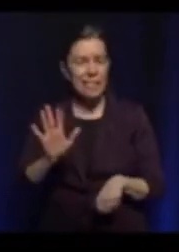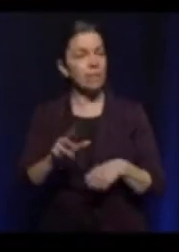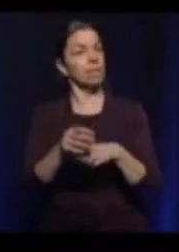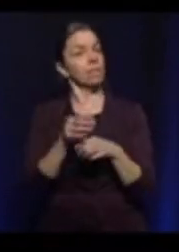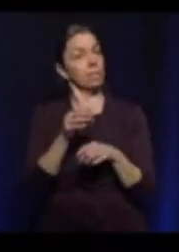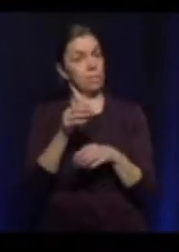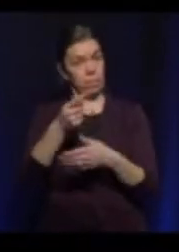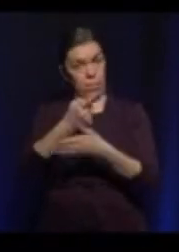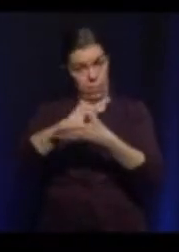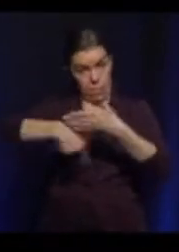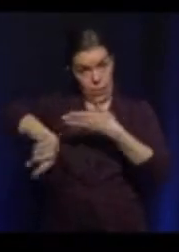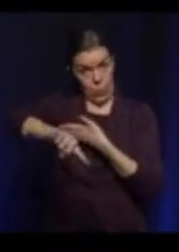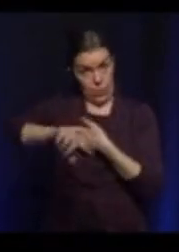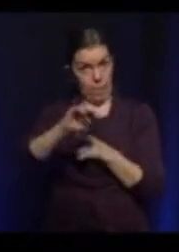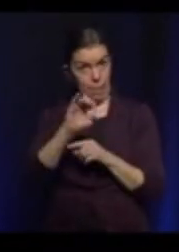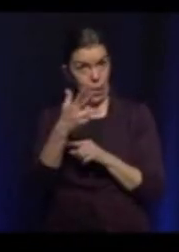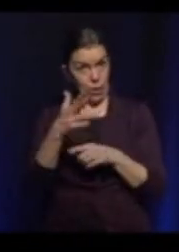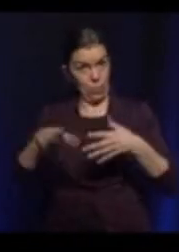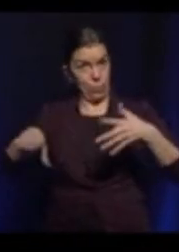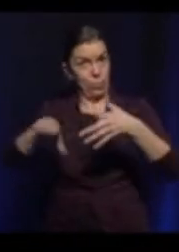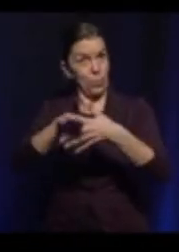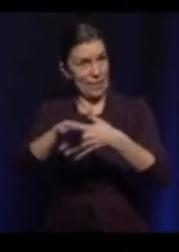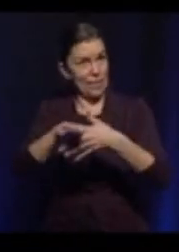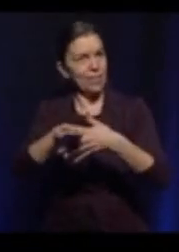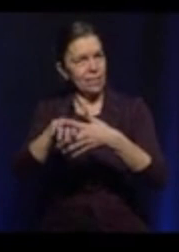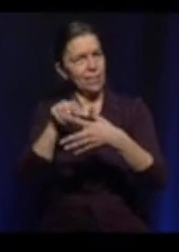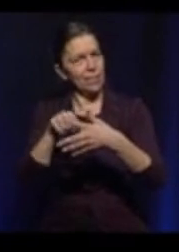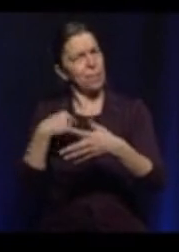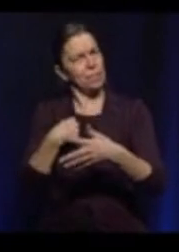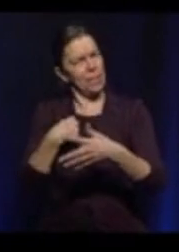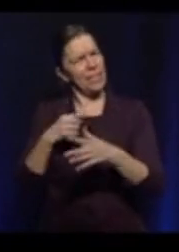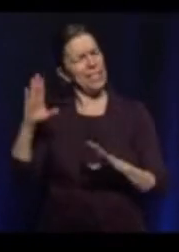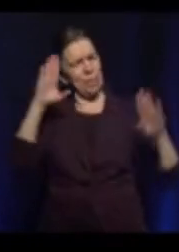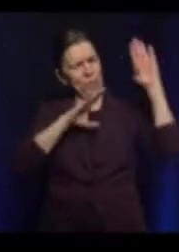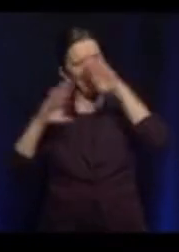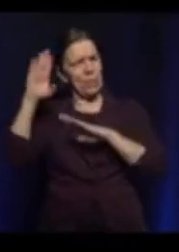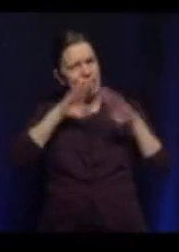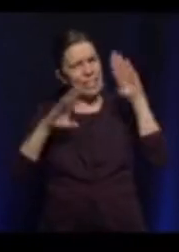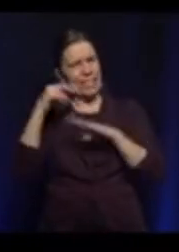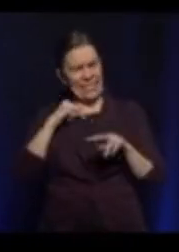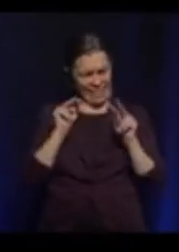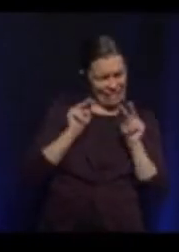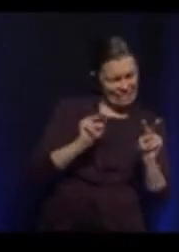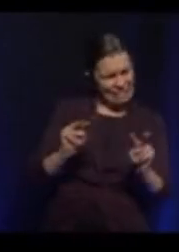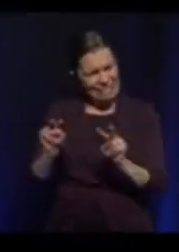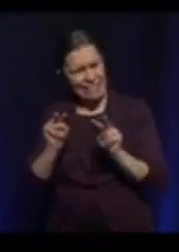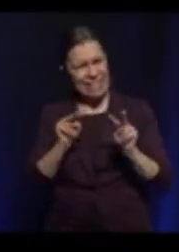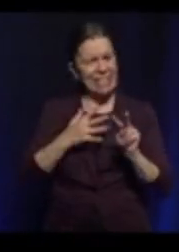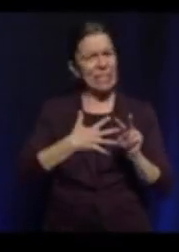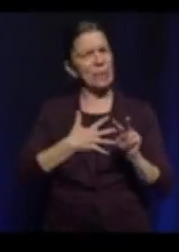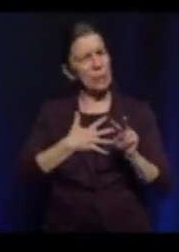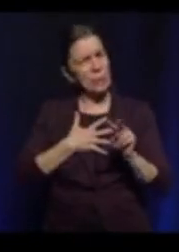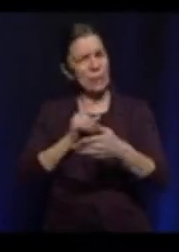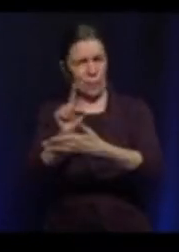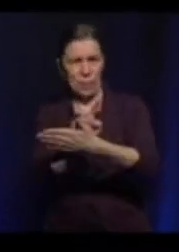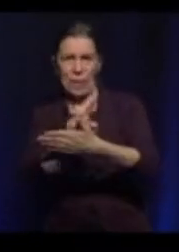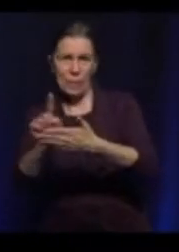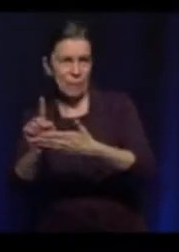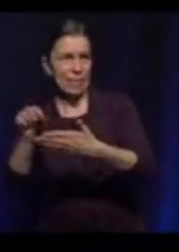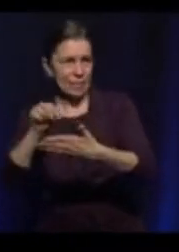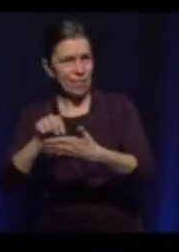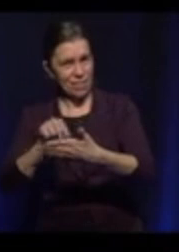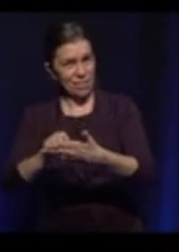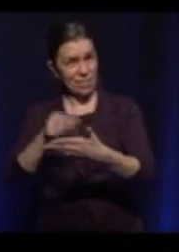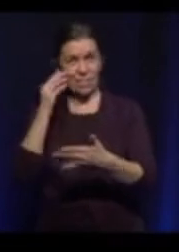us. We must avoid gatherings to avoid a third wave. In a few